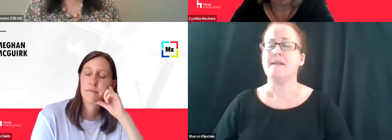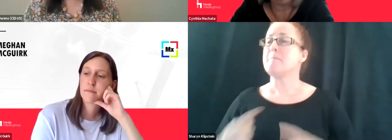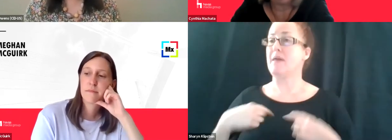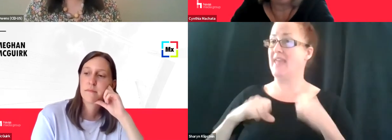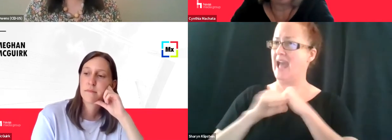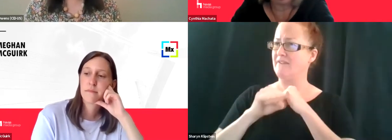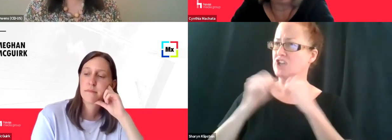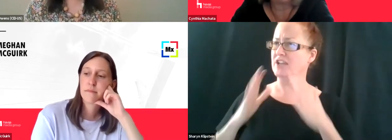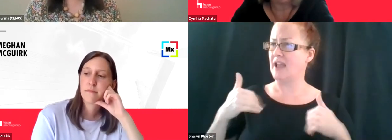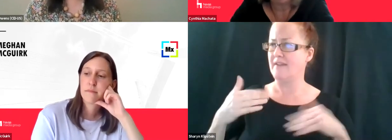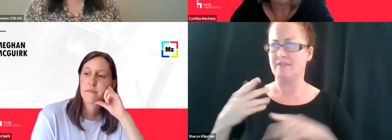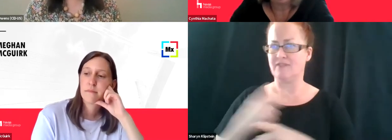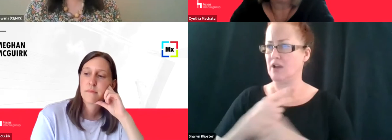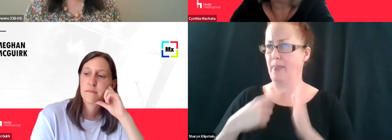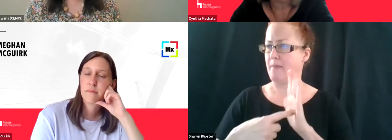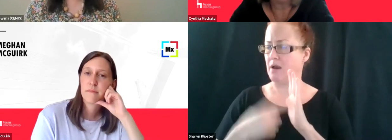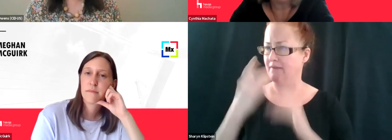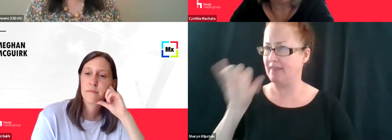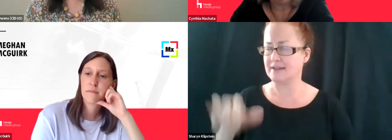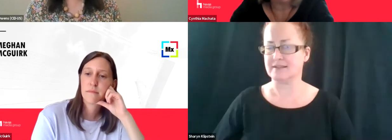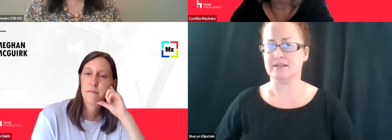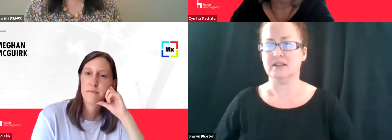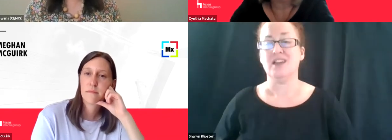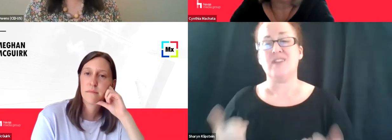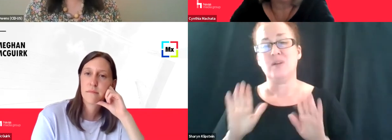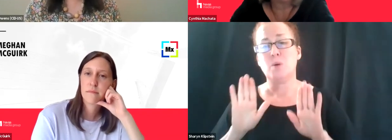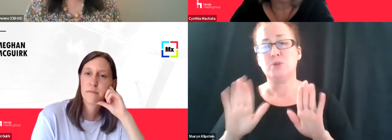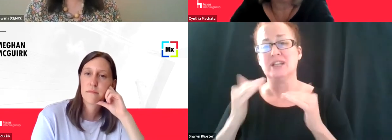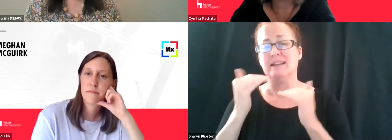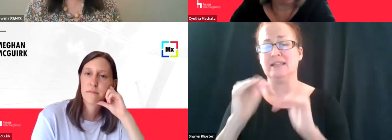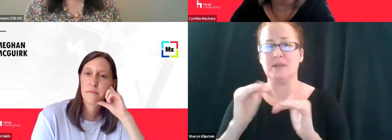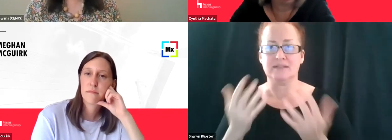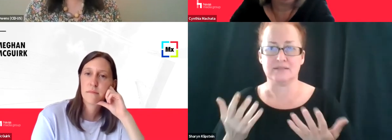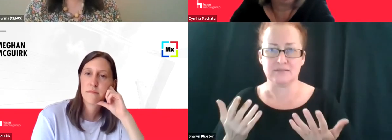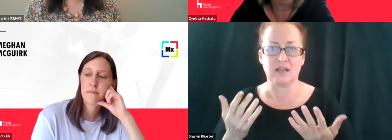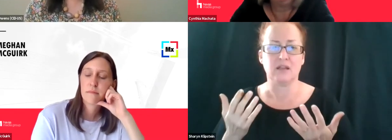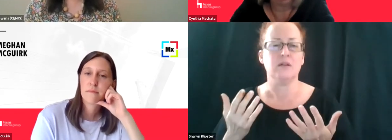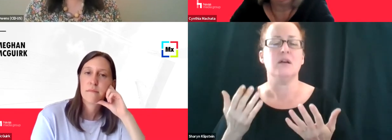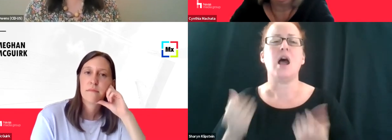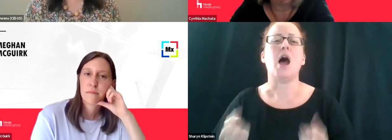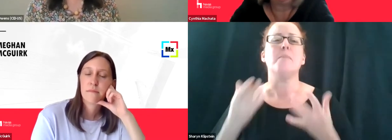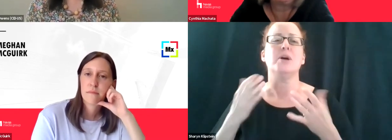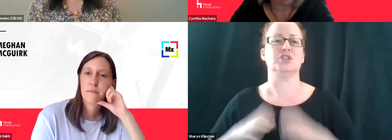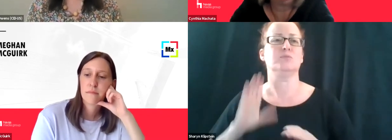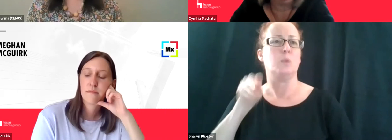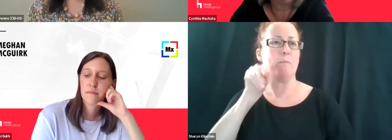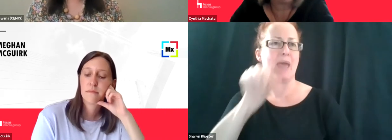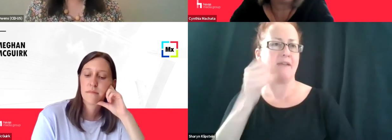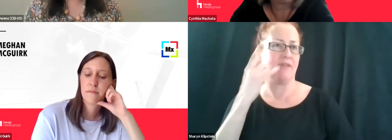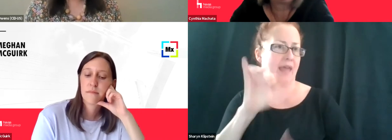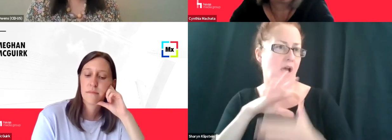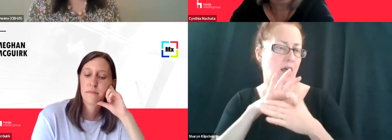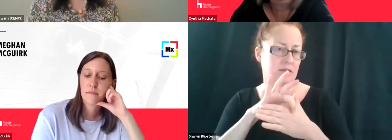don't, and I, I think we're pushing the limits on what consumers will subsidize, um, for, for that content.